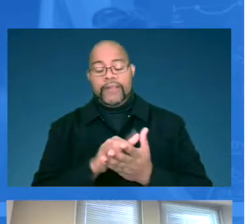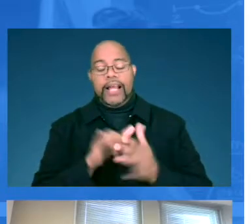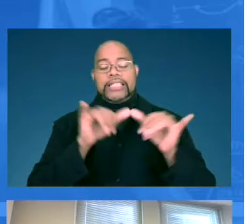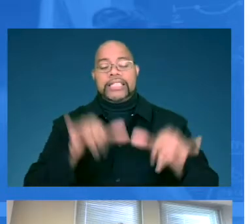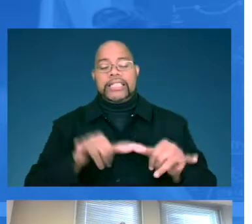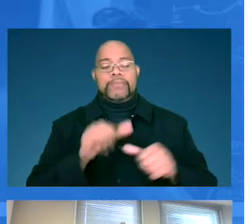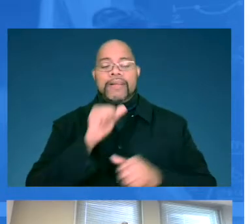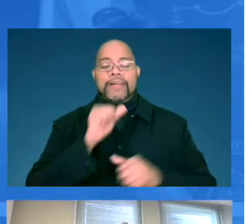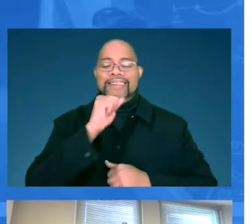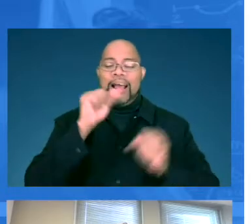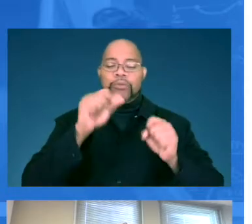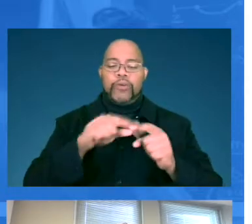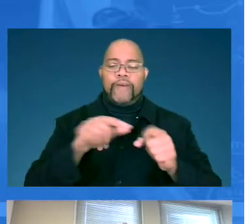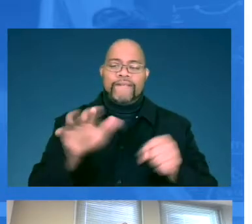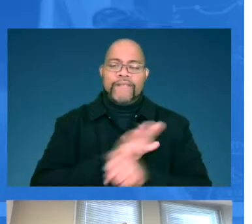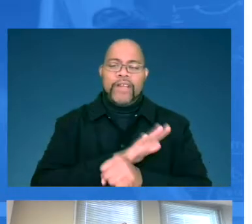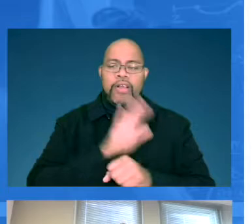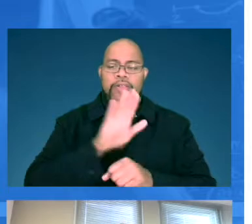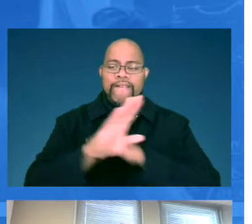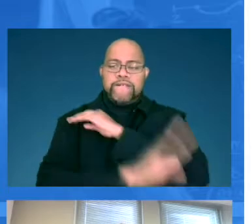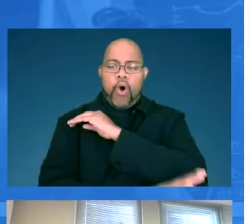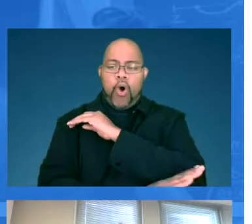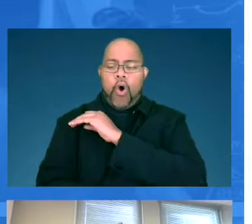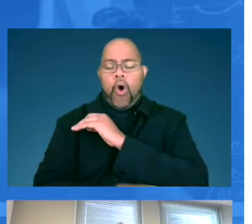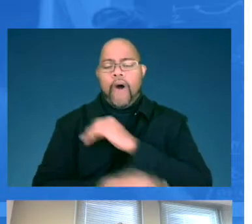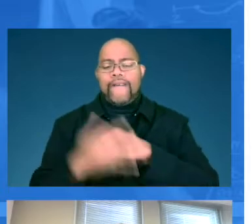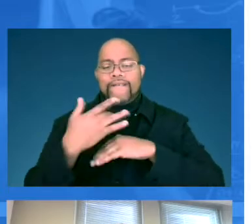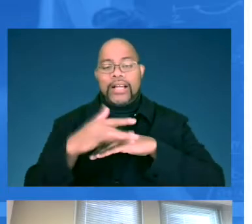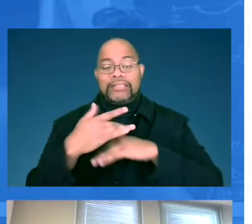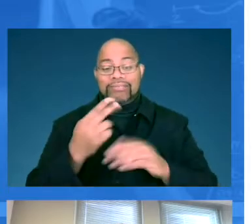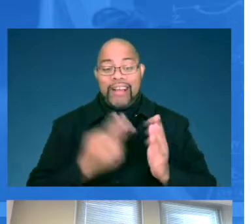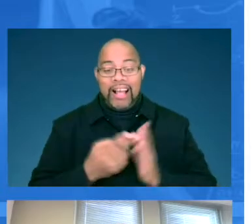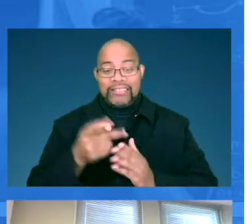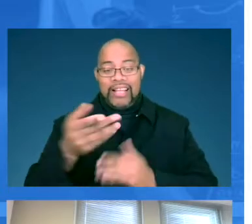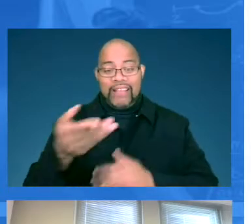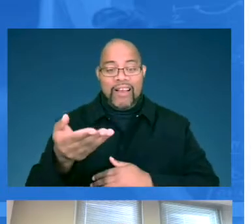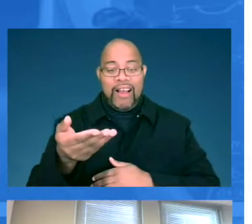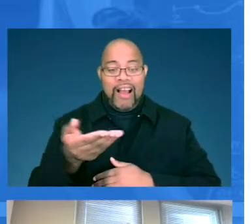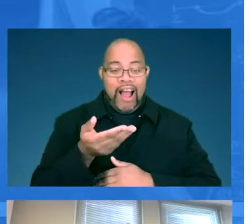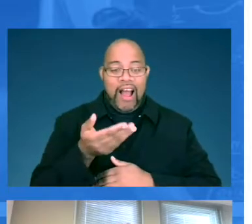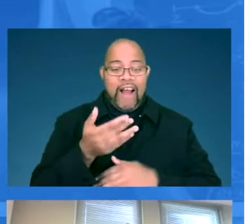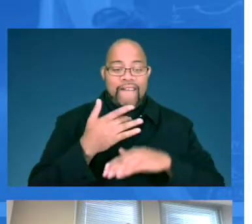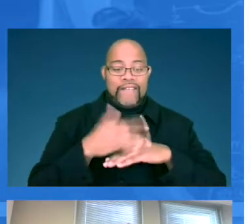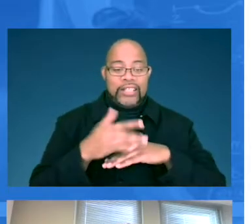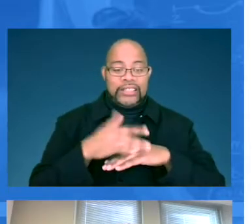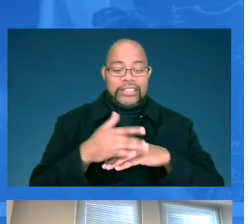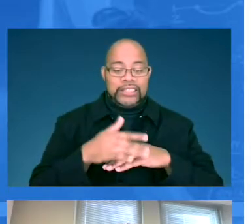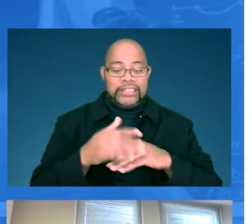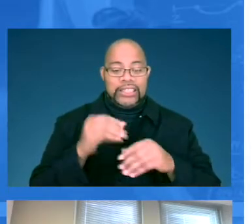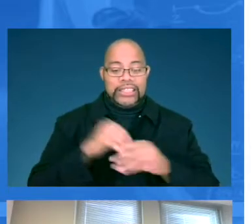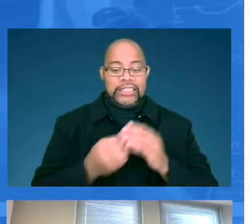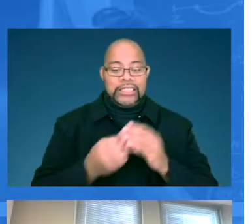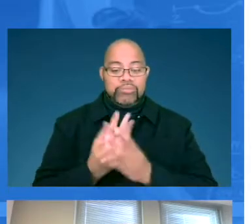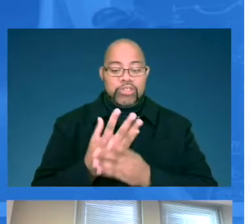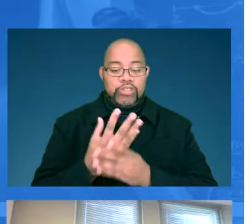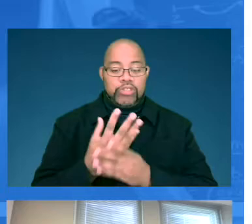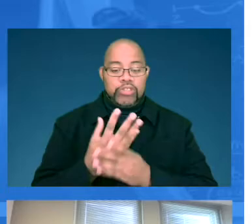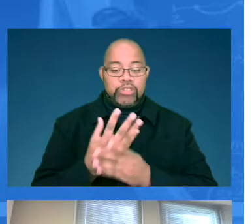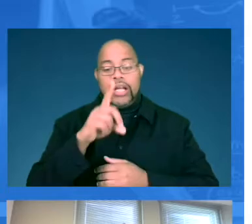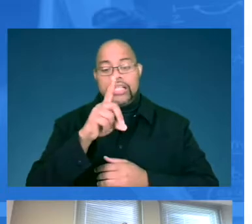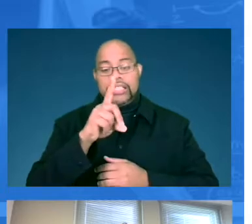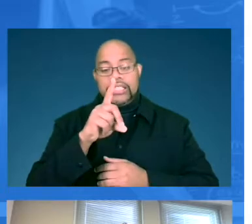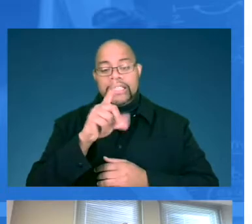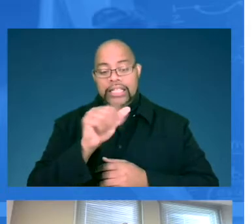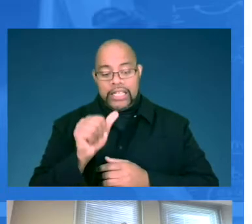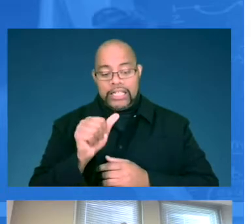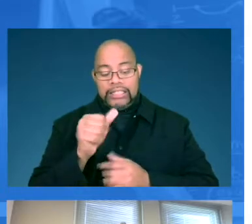systems were not able to fill their fall vacancies and in fact have higher vacancies in the spring. So our data